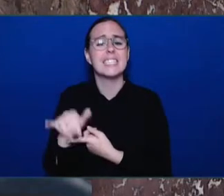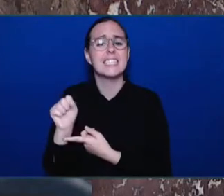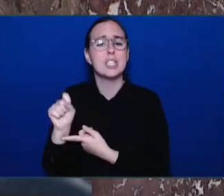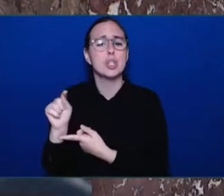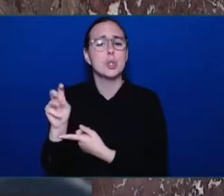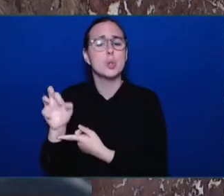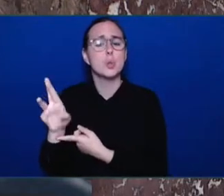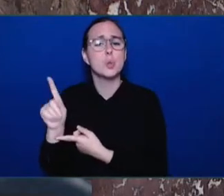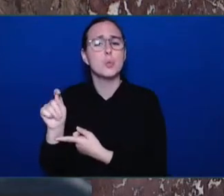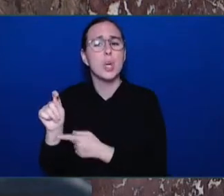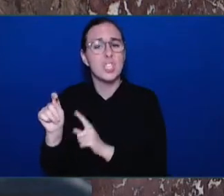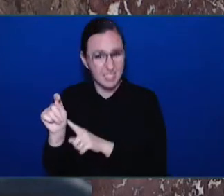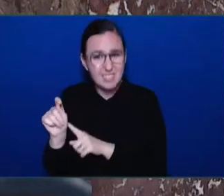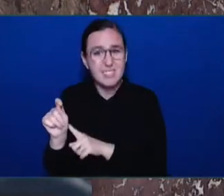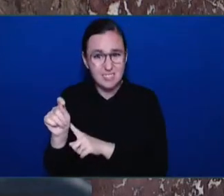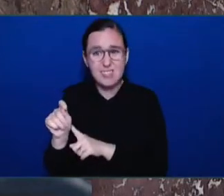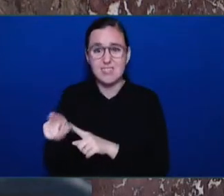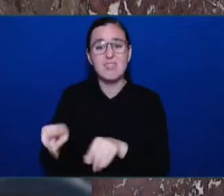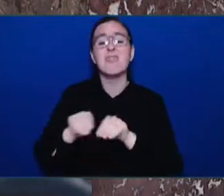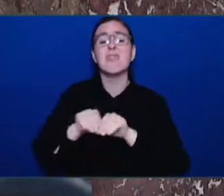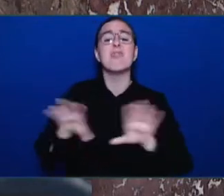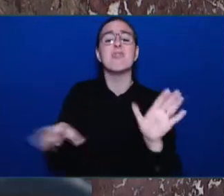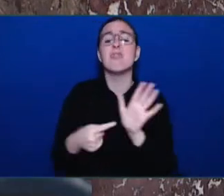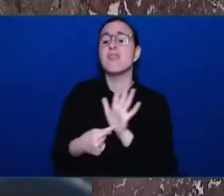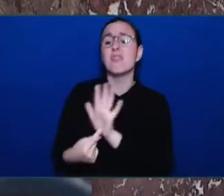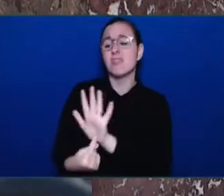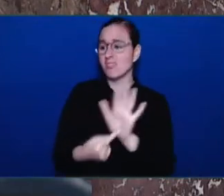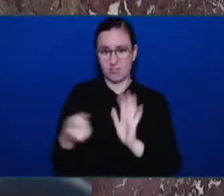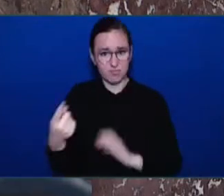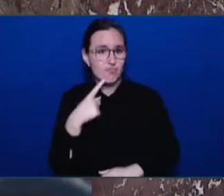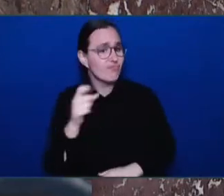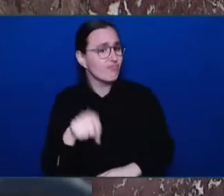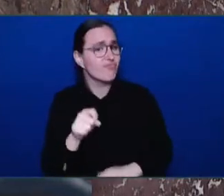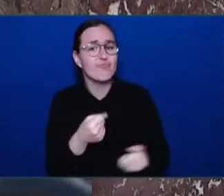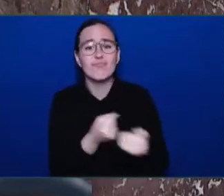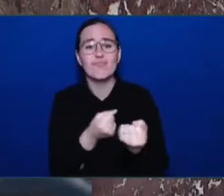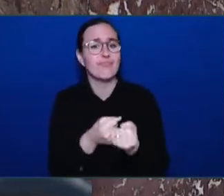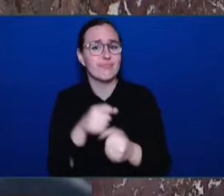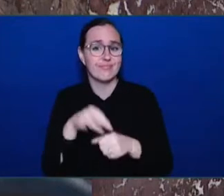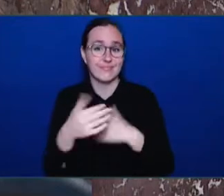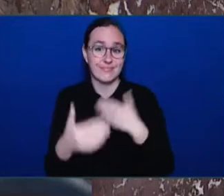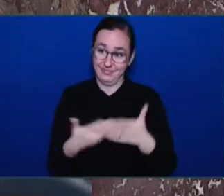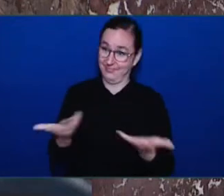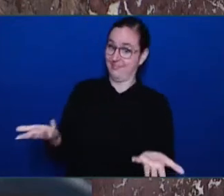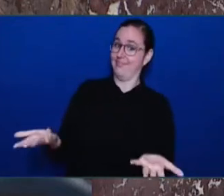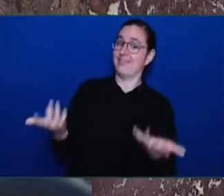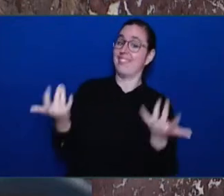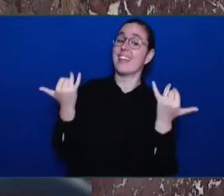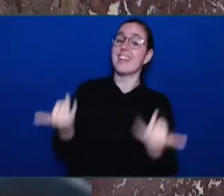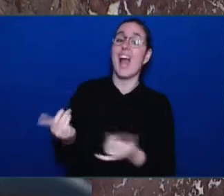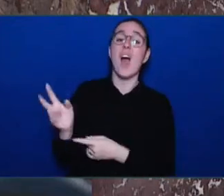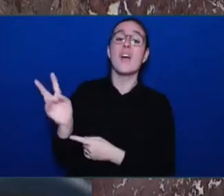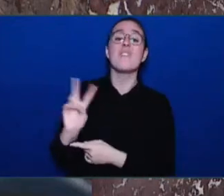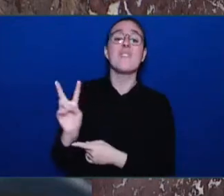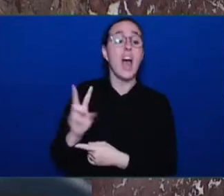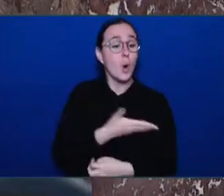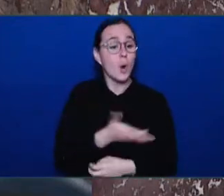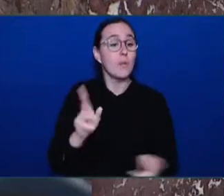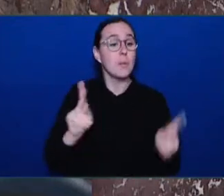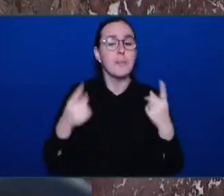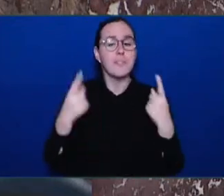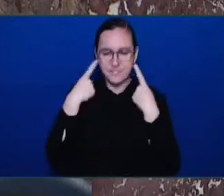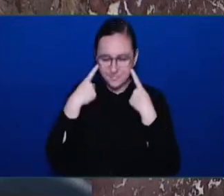opportunity to pass judgment on the former Attorney General's failed approach to keeping our streets safe. And boy, did they ever.